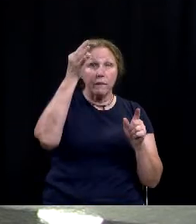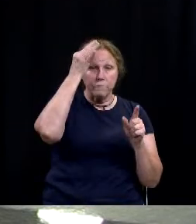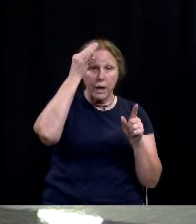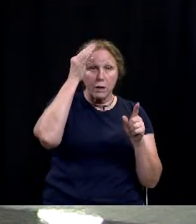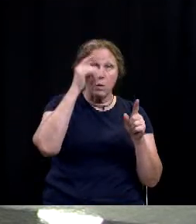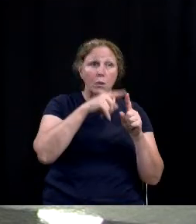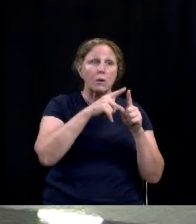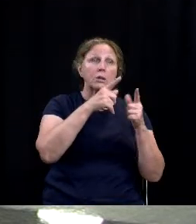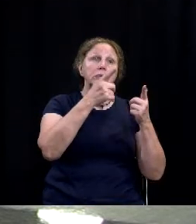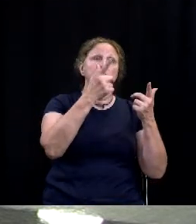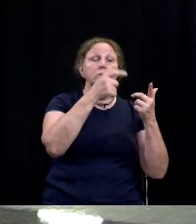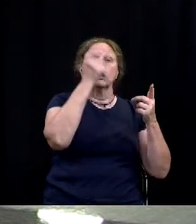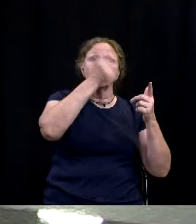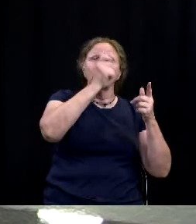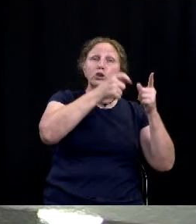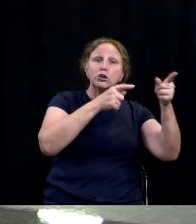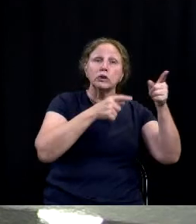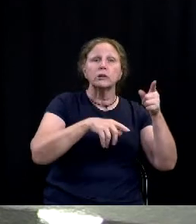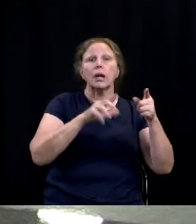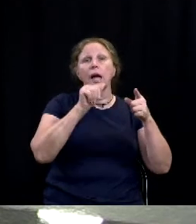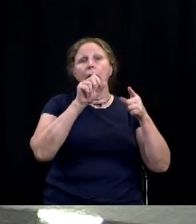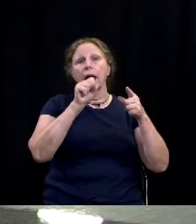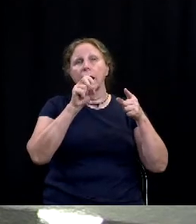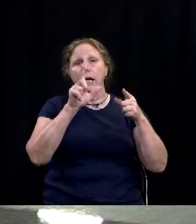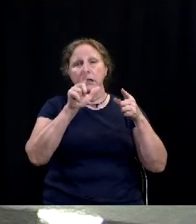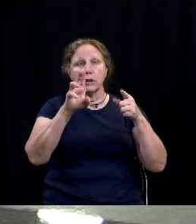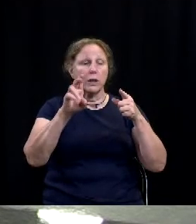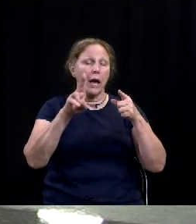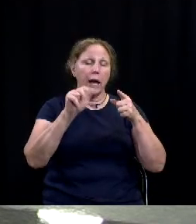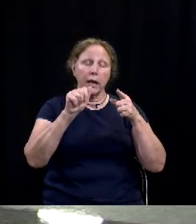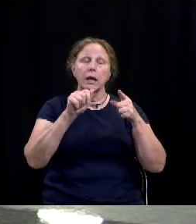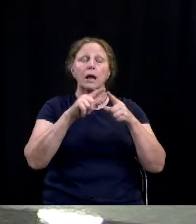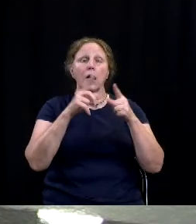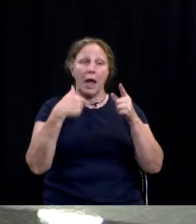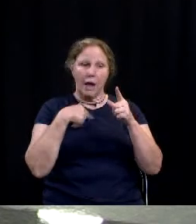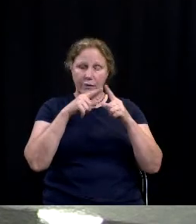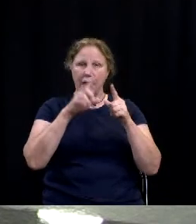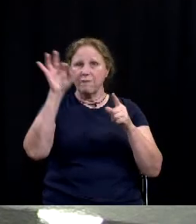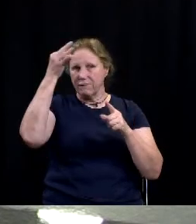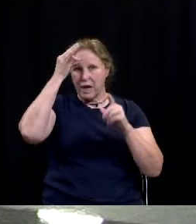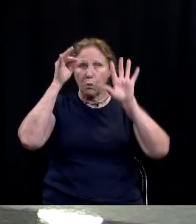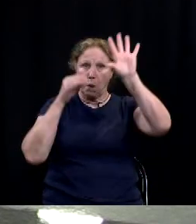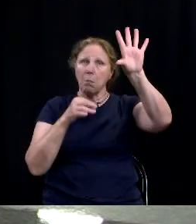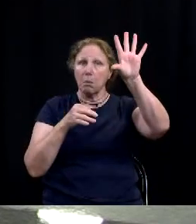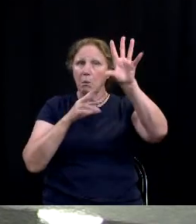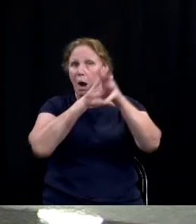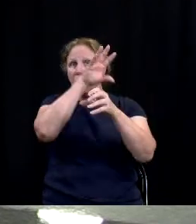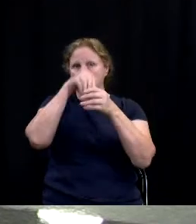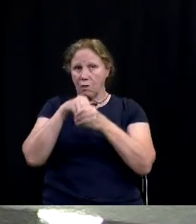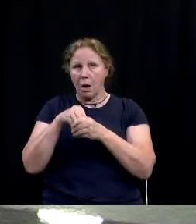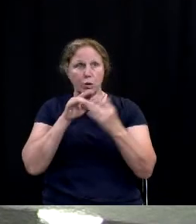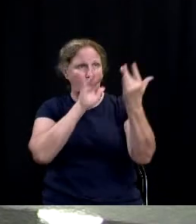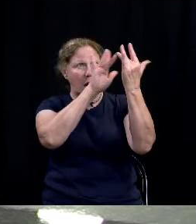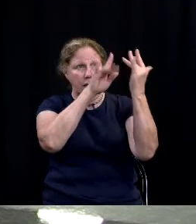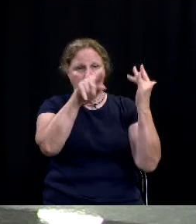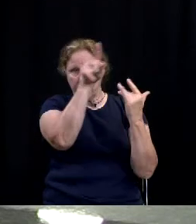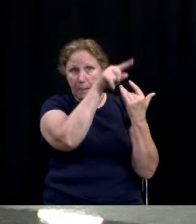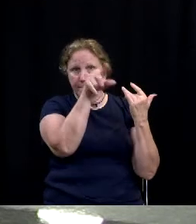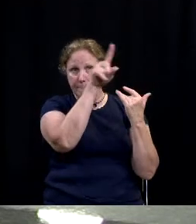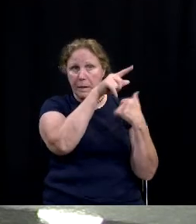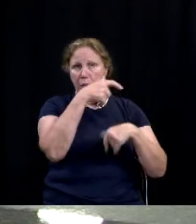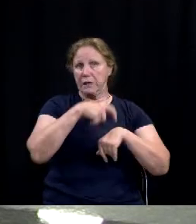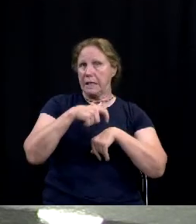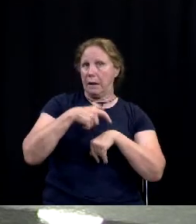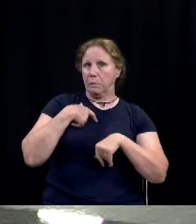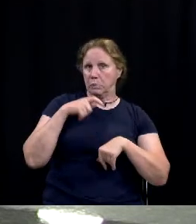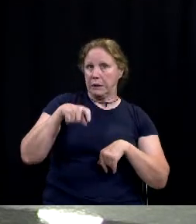magistrates and the you know the a usa's office so we even have that federal ability to reach out to them when when the time is